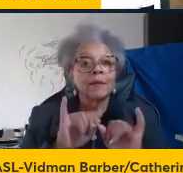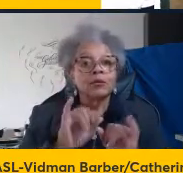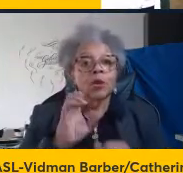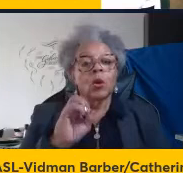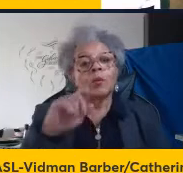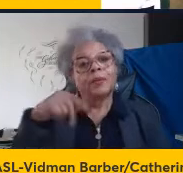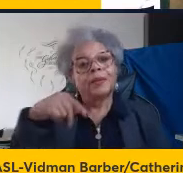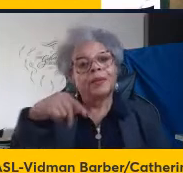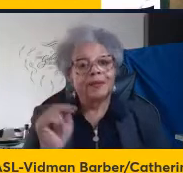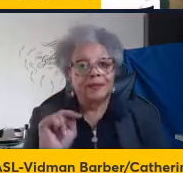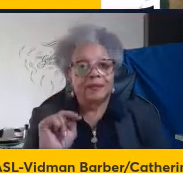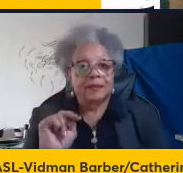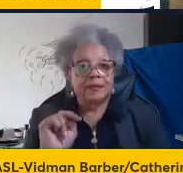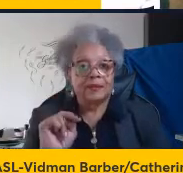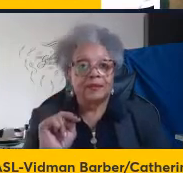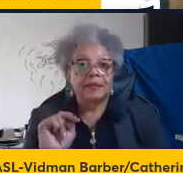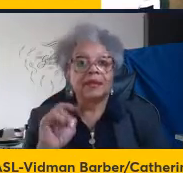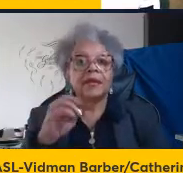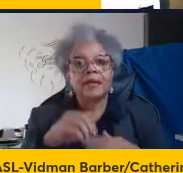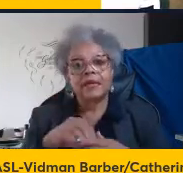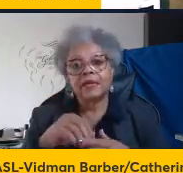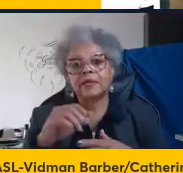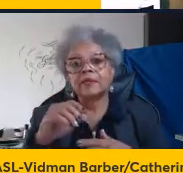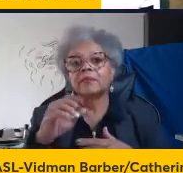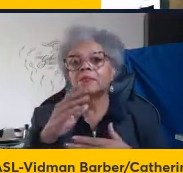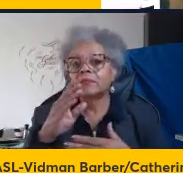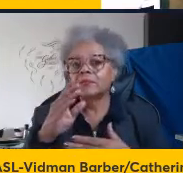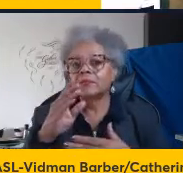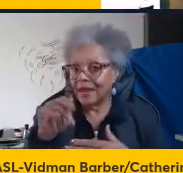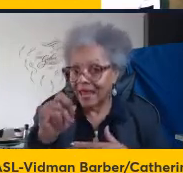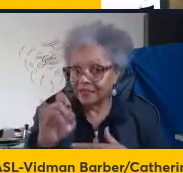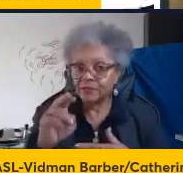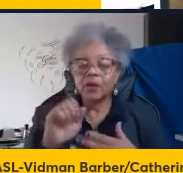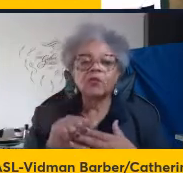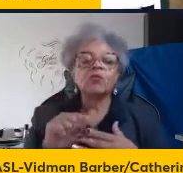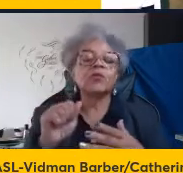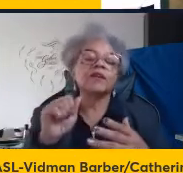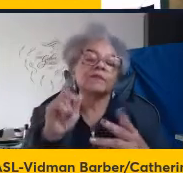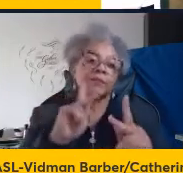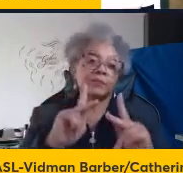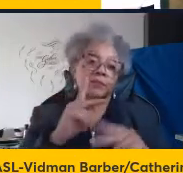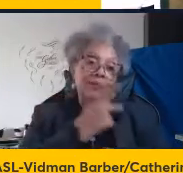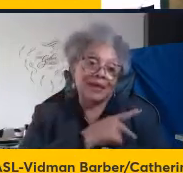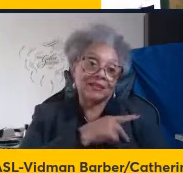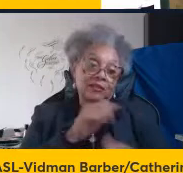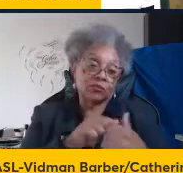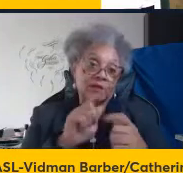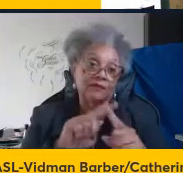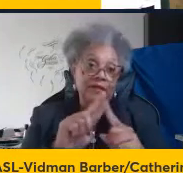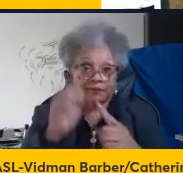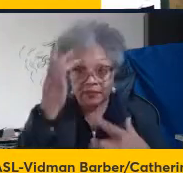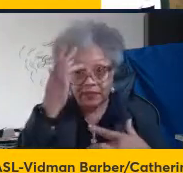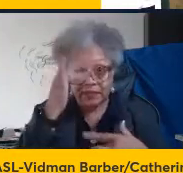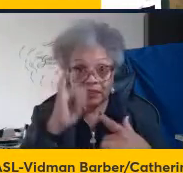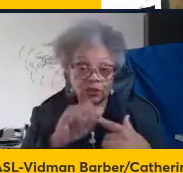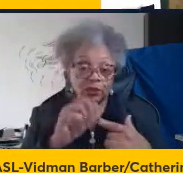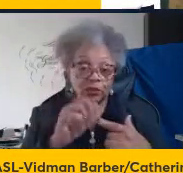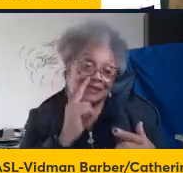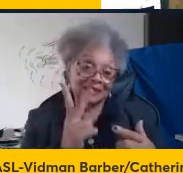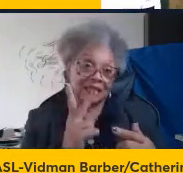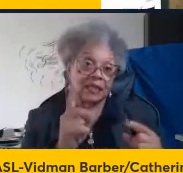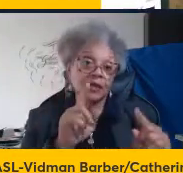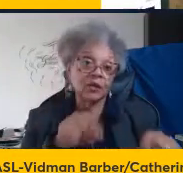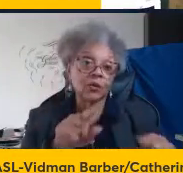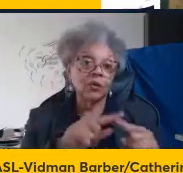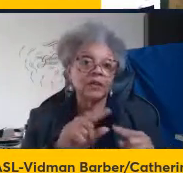in the plasma of patients with chronic liver disease, we observe an increase as you can see here with